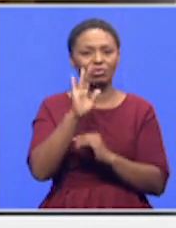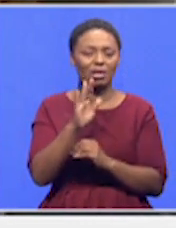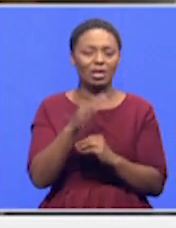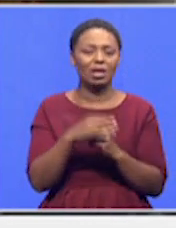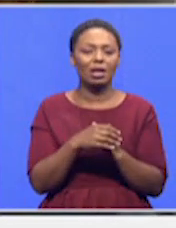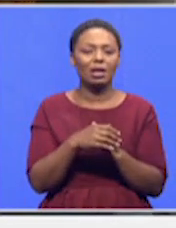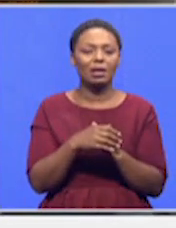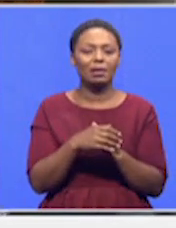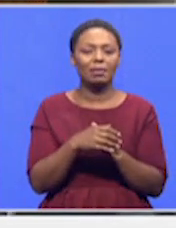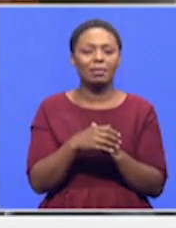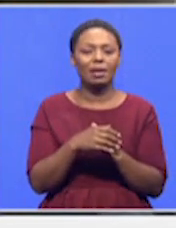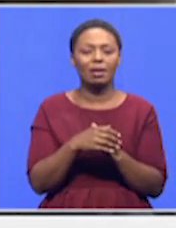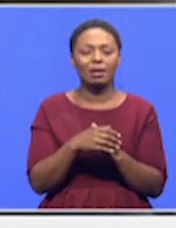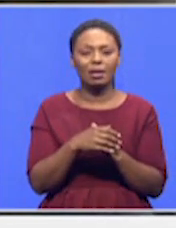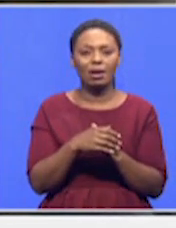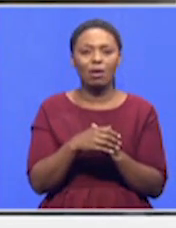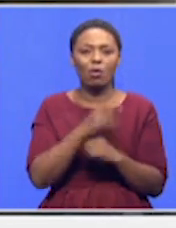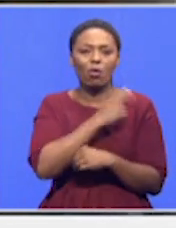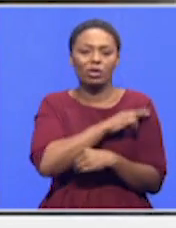a relatively new hospital.